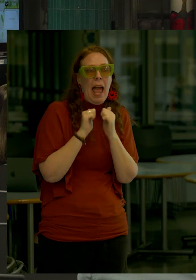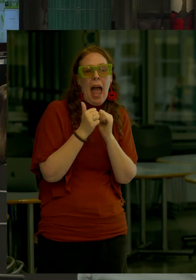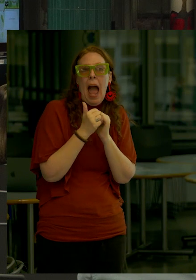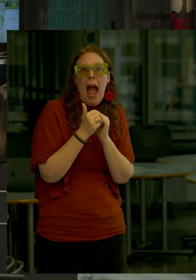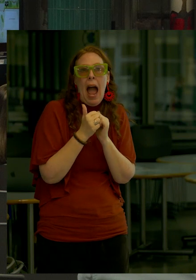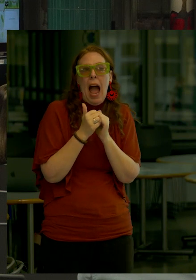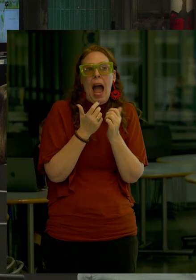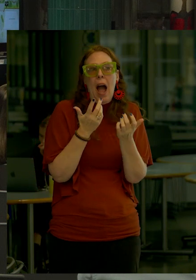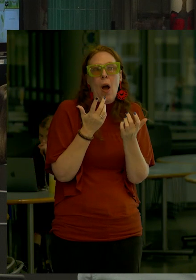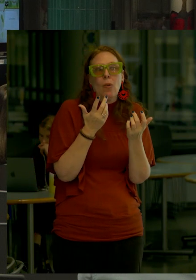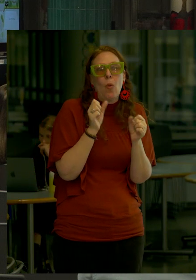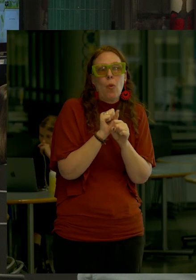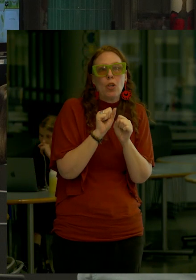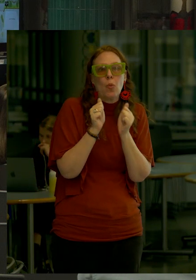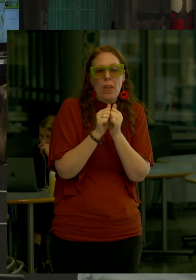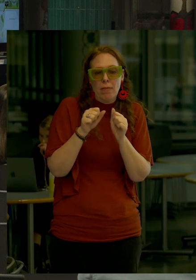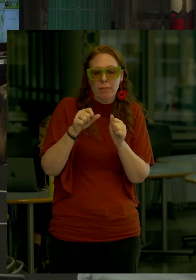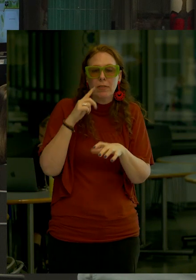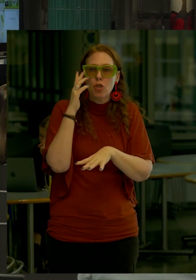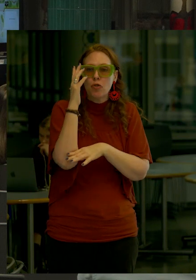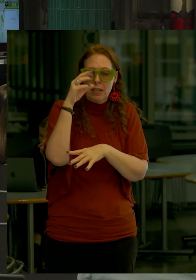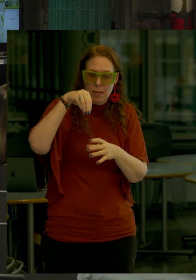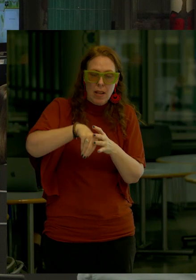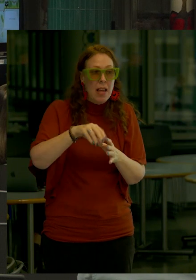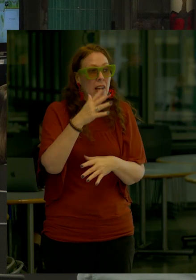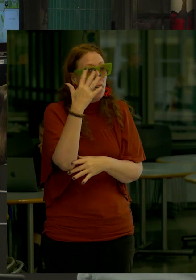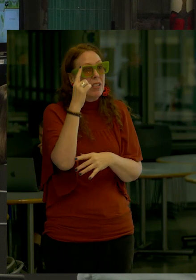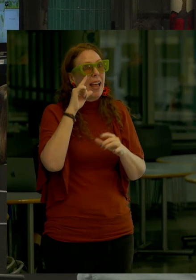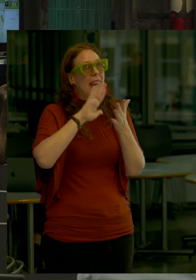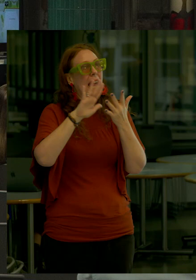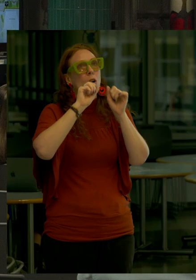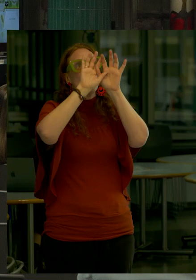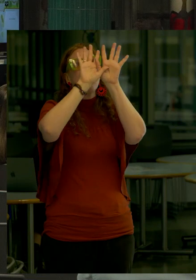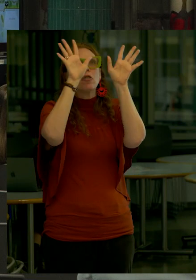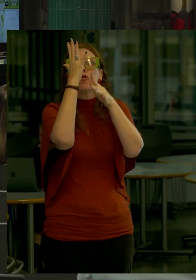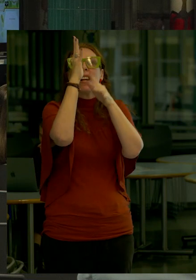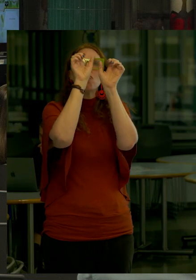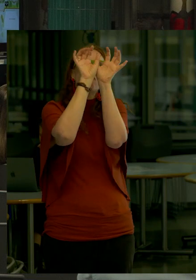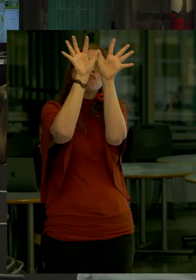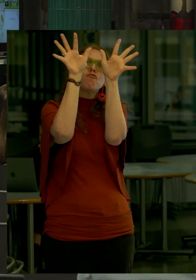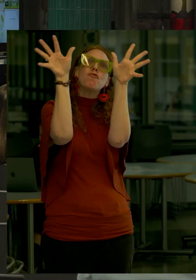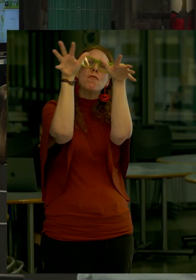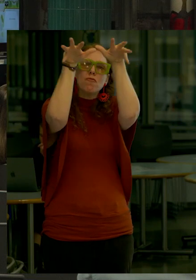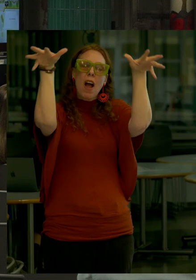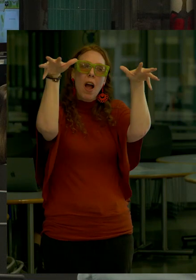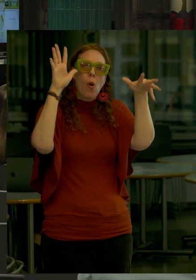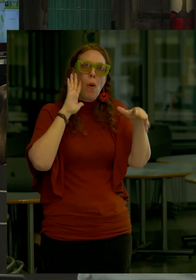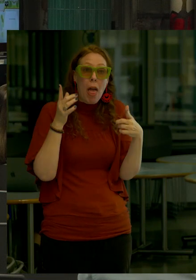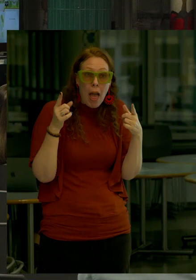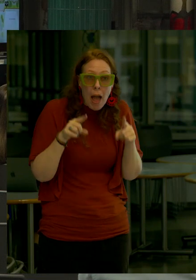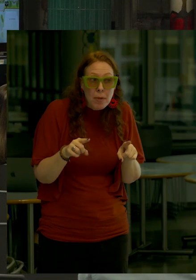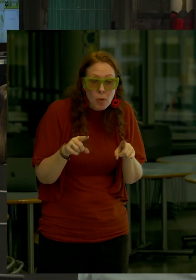the seedlings work with the planting I mean the picture shows nice that it's a fully grown tree But I don't think it's going to happen